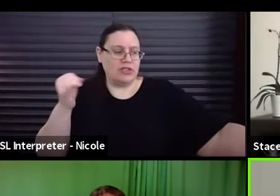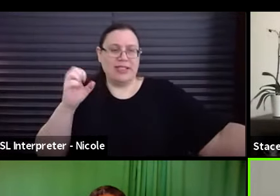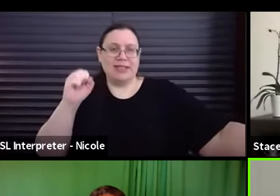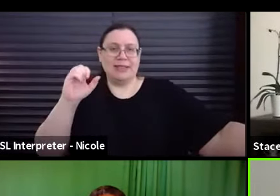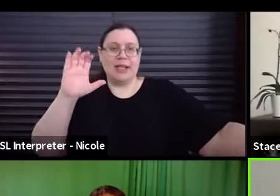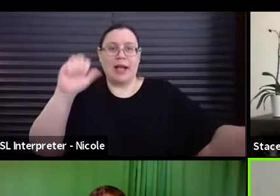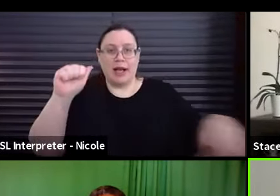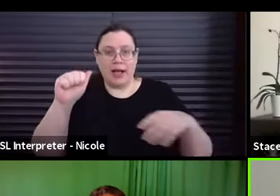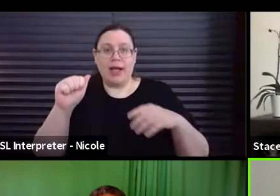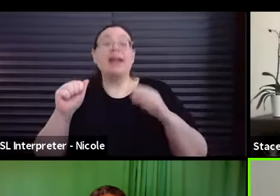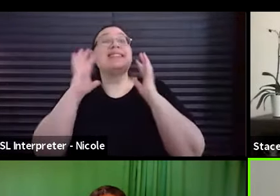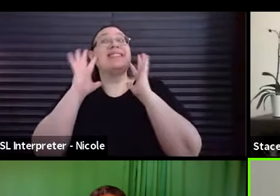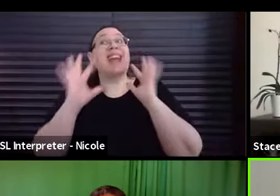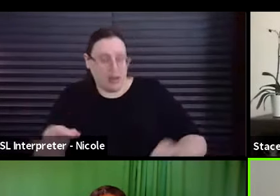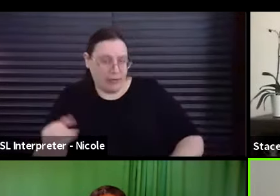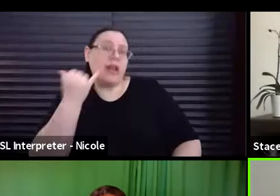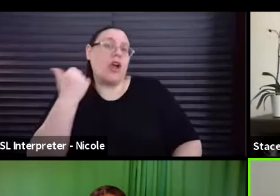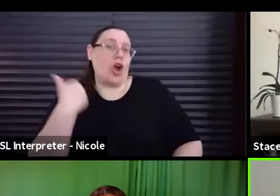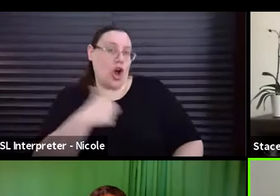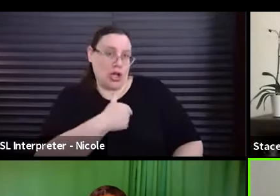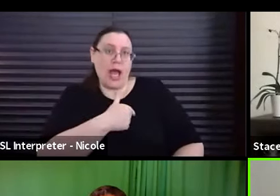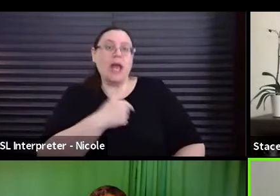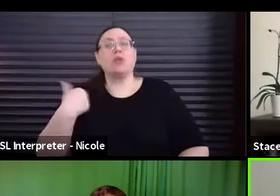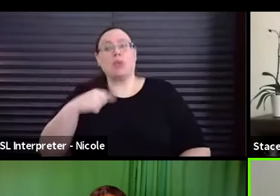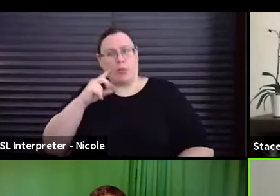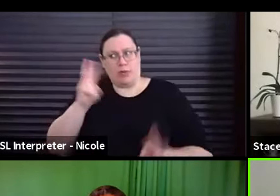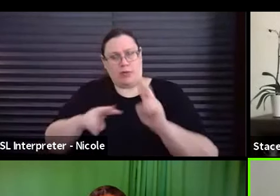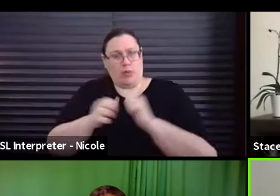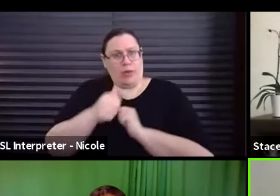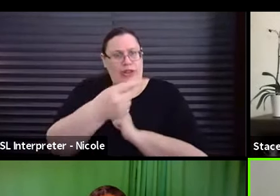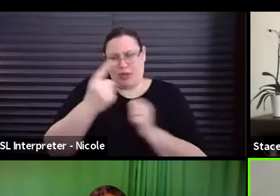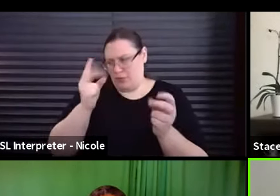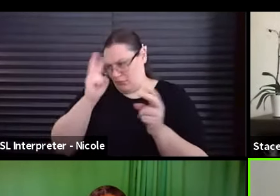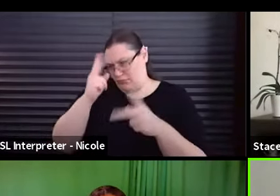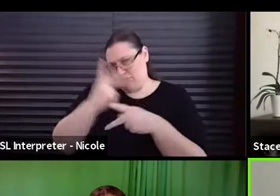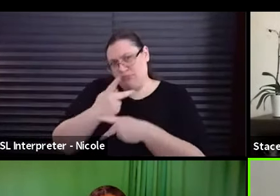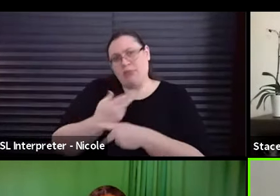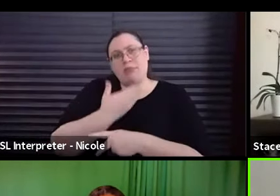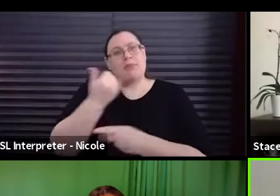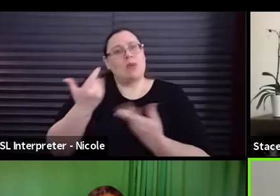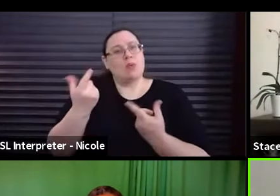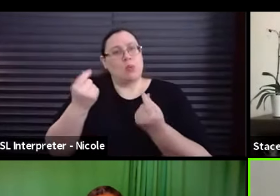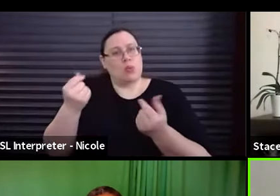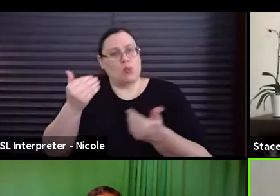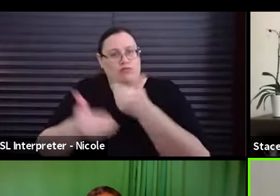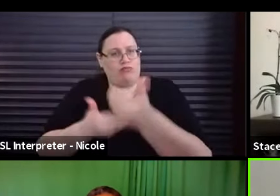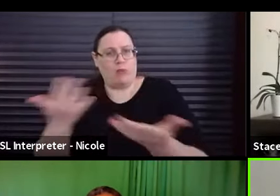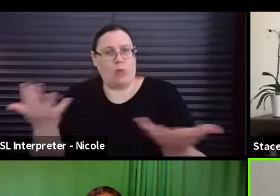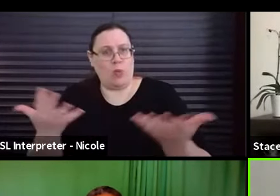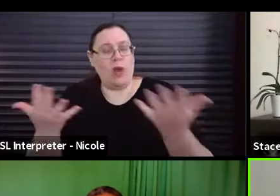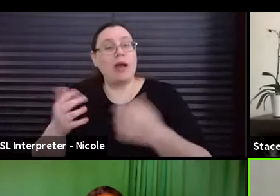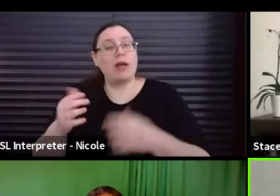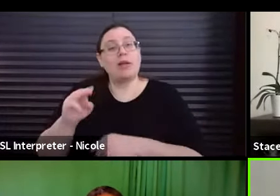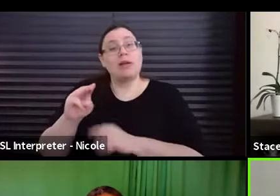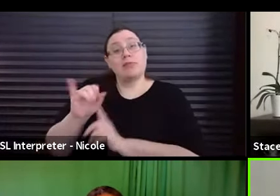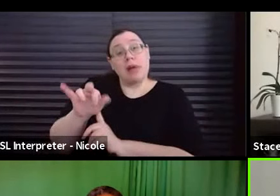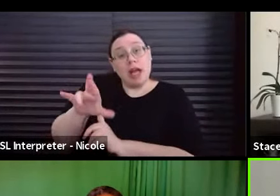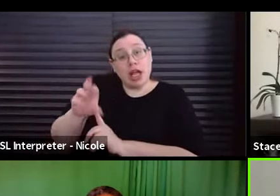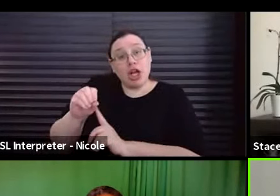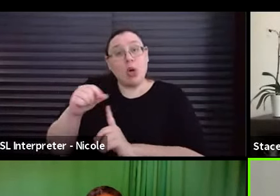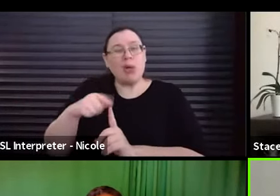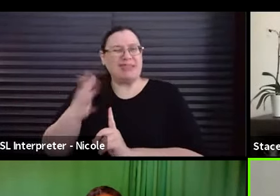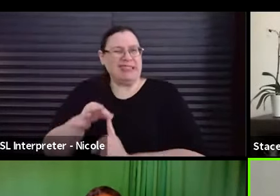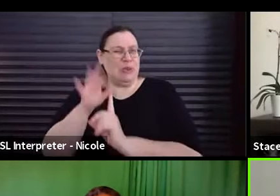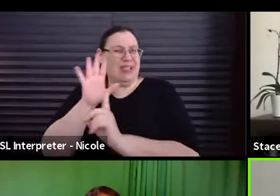definitely give us a call, um, and, you let us take a look at it with you and figure out the best path forward. Um, you know, micro is, is somewhat unique,